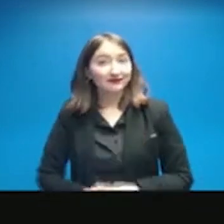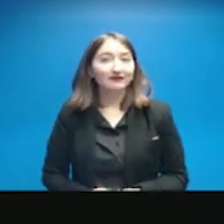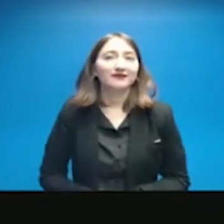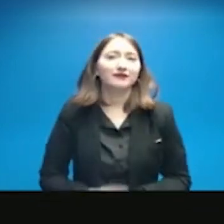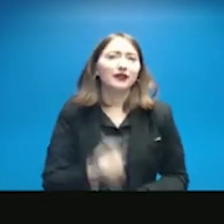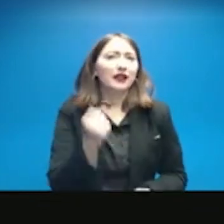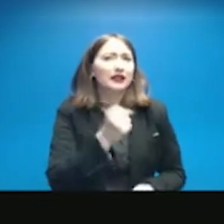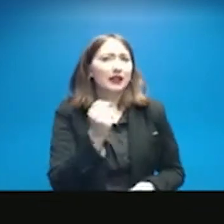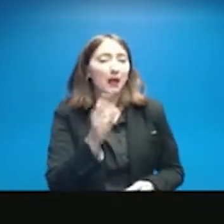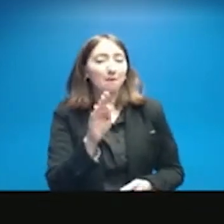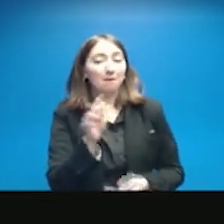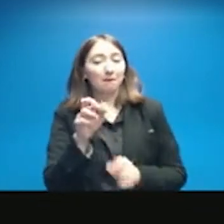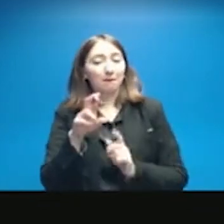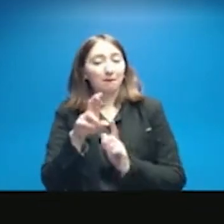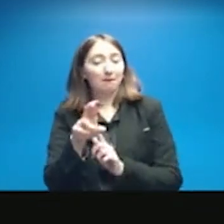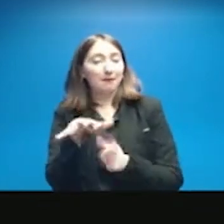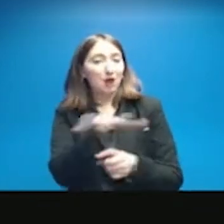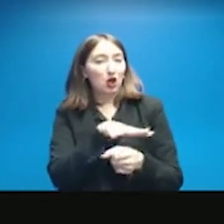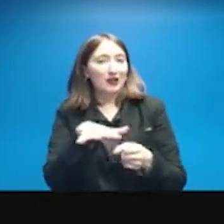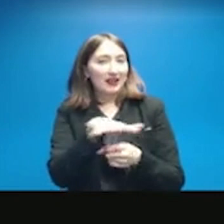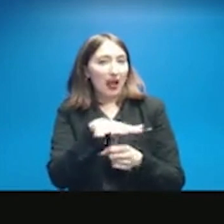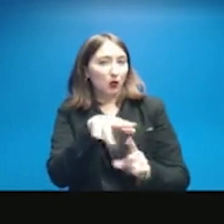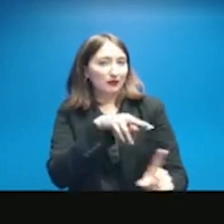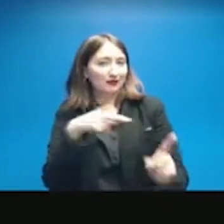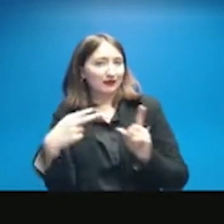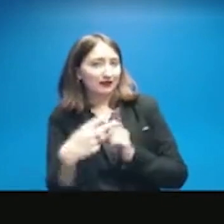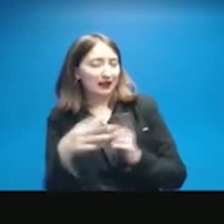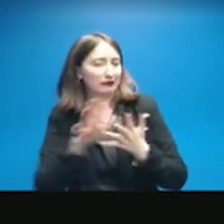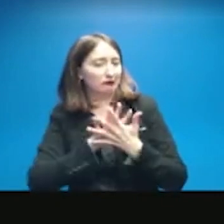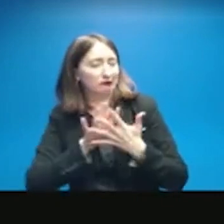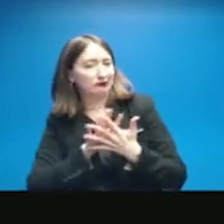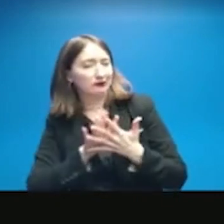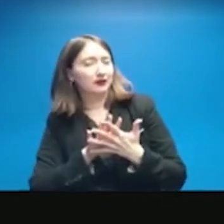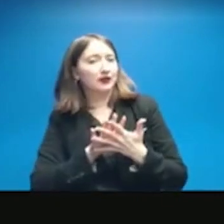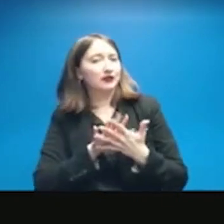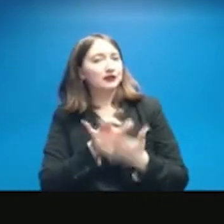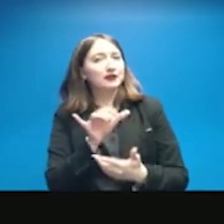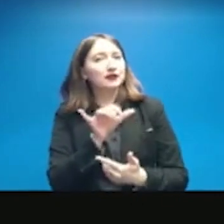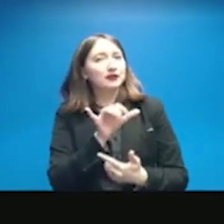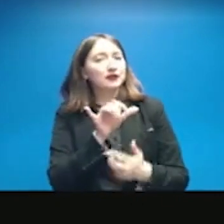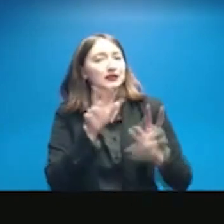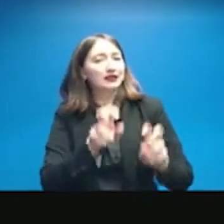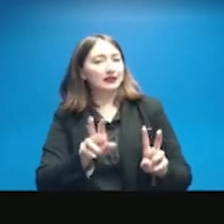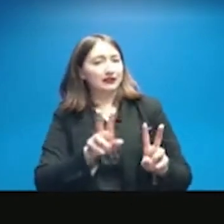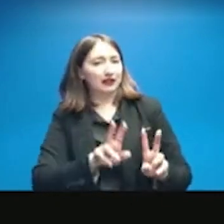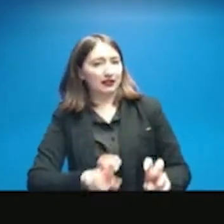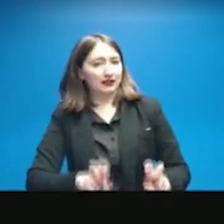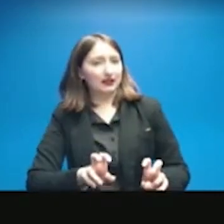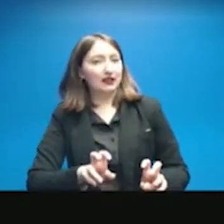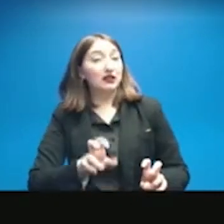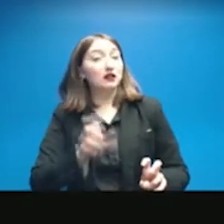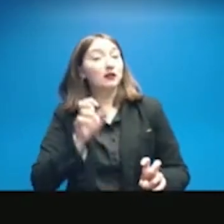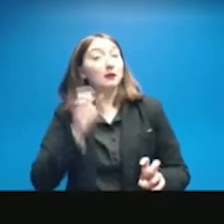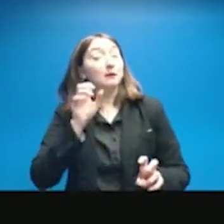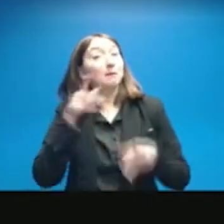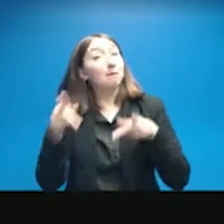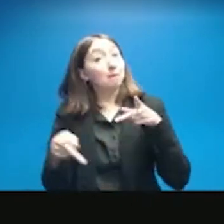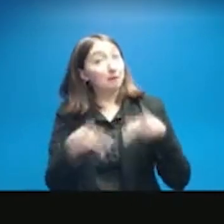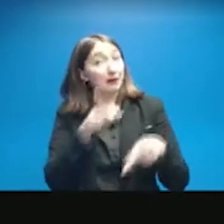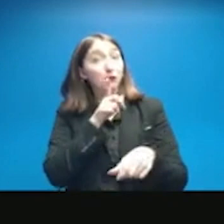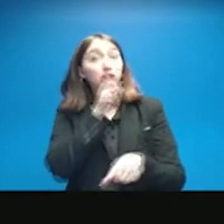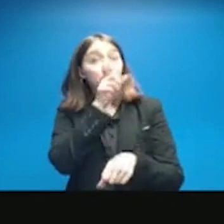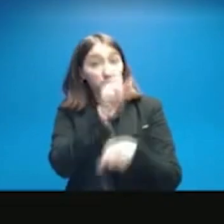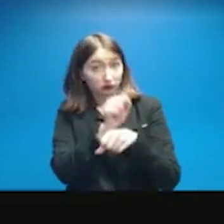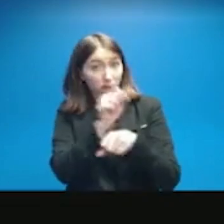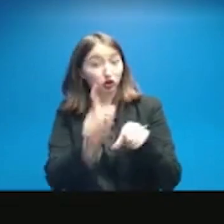Yeah, for the Bexar County. Yeah, the Bexar County, what is if people are actually arriving to those warming